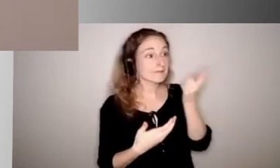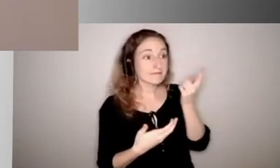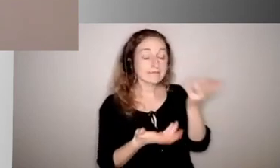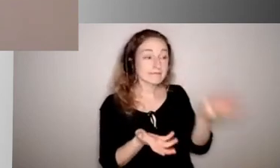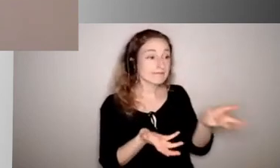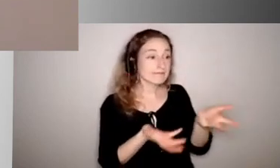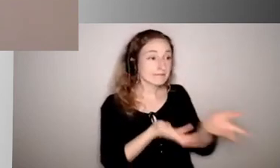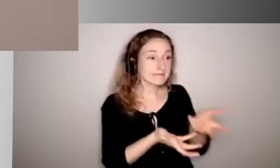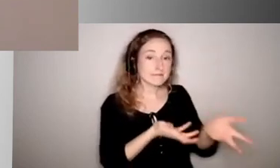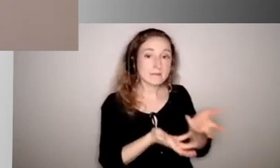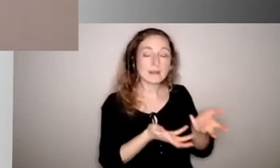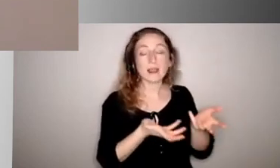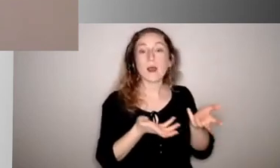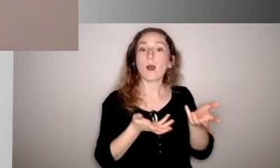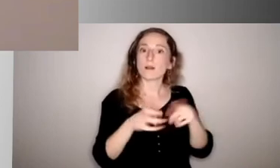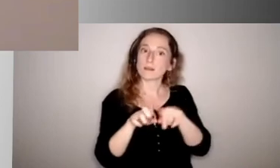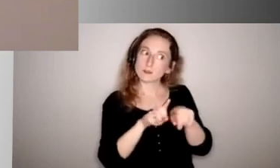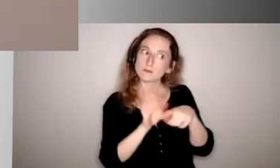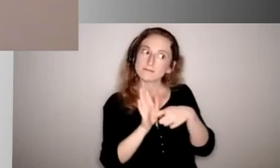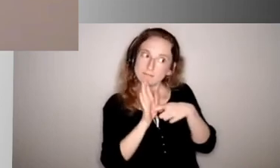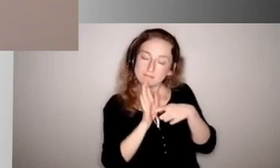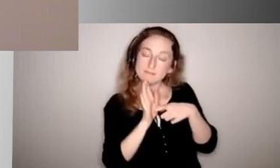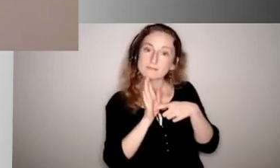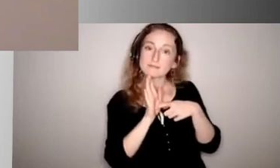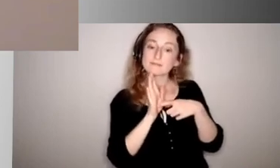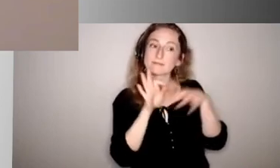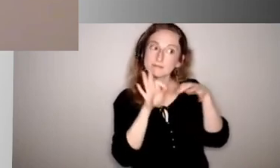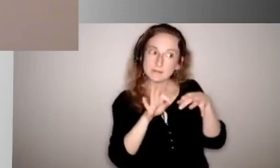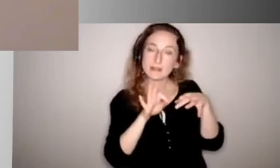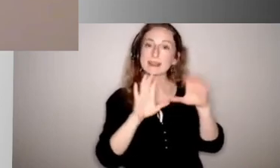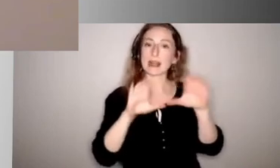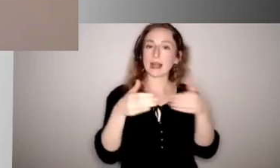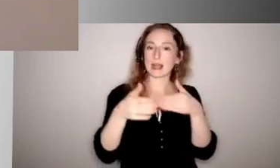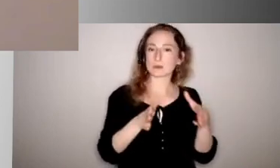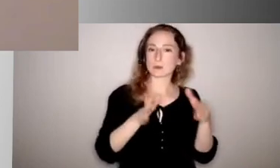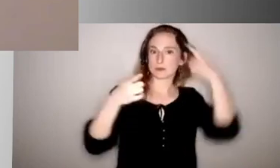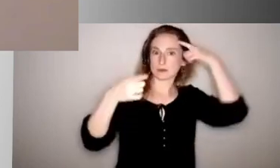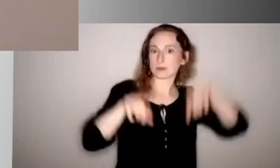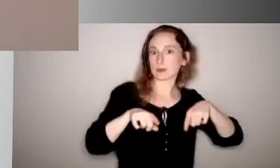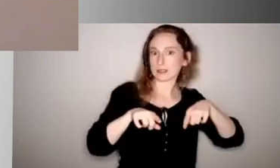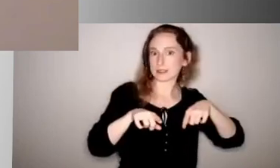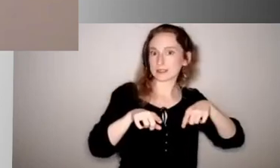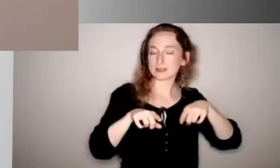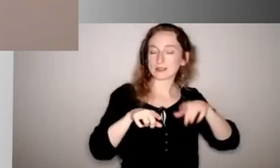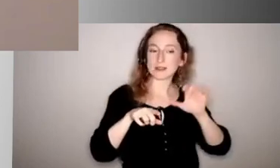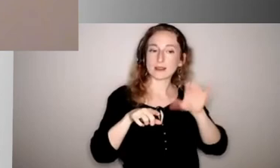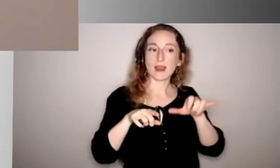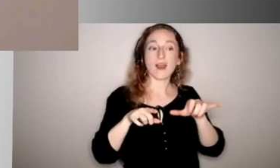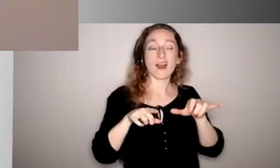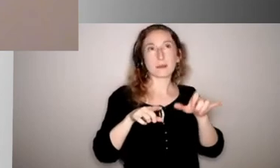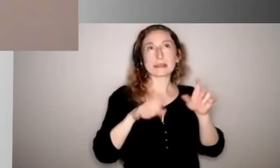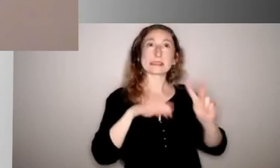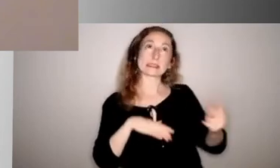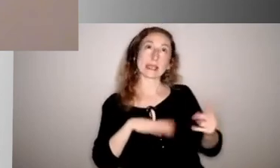understand why we have to do things a little bit differently because with them being in second grade, they've been in school before. But I also think about the kindergartners